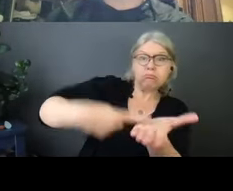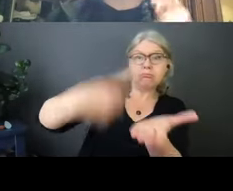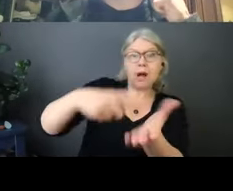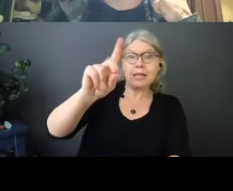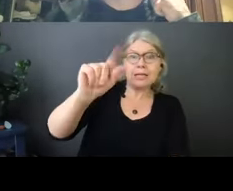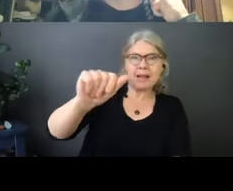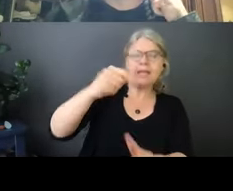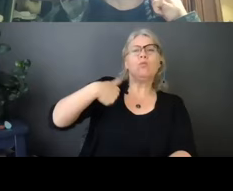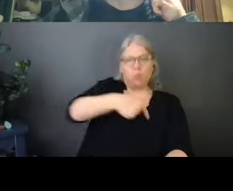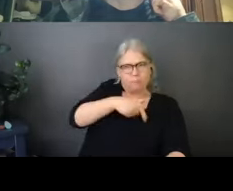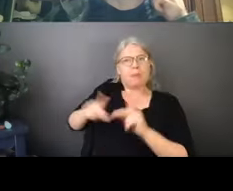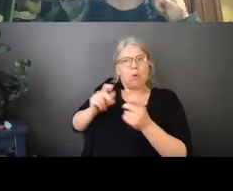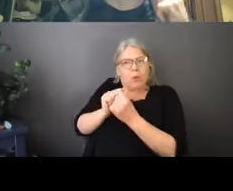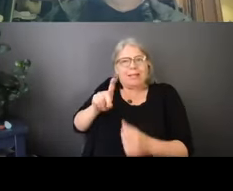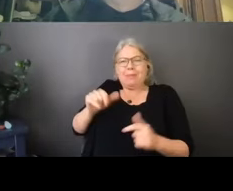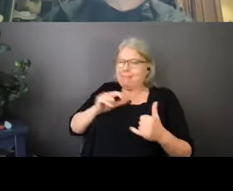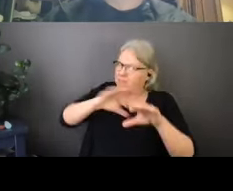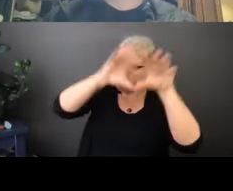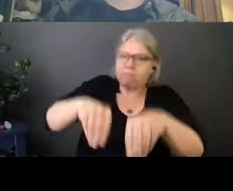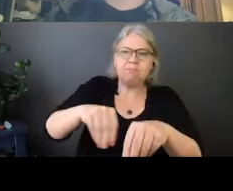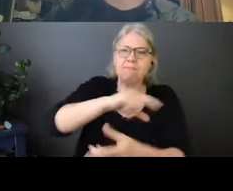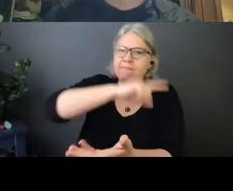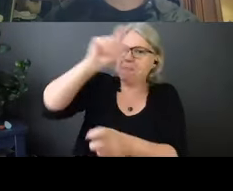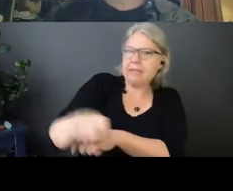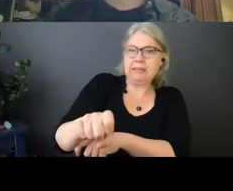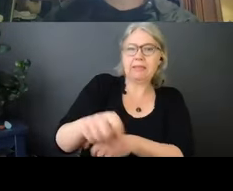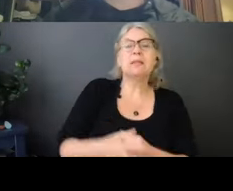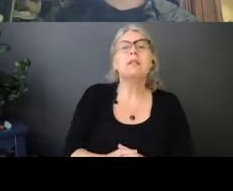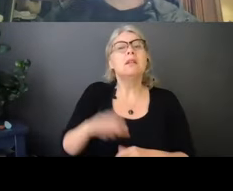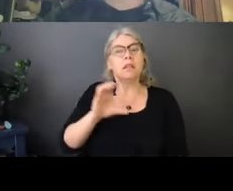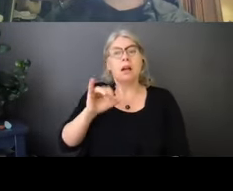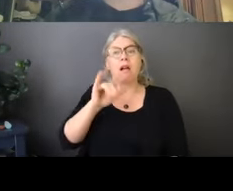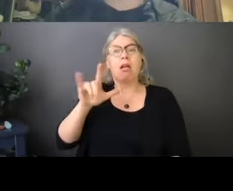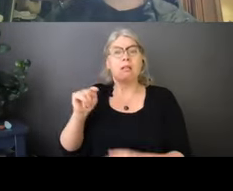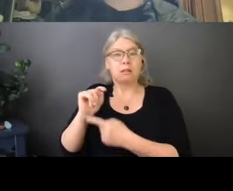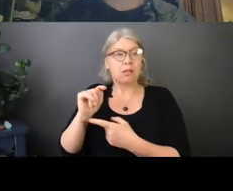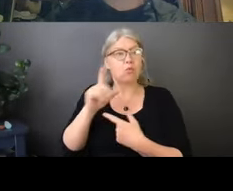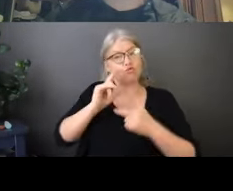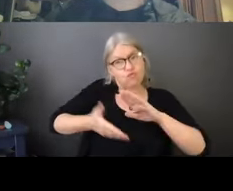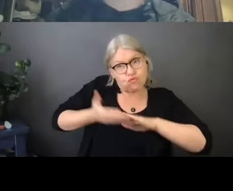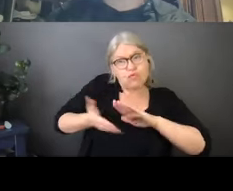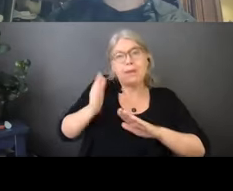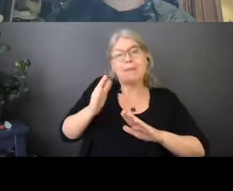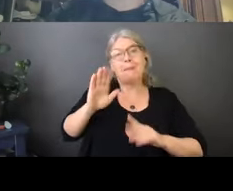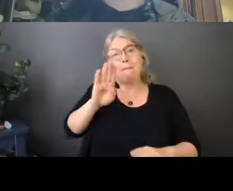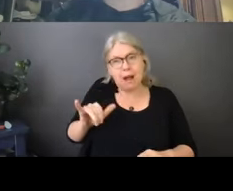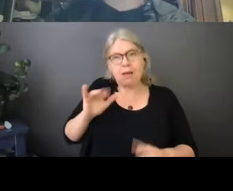CILT is a community-based resource center, run by people with disabilities, for people with disabilities.